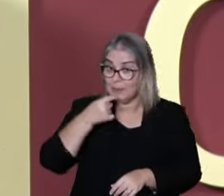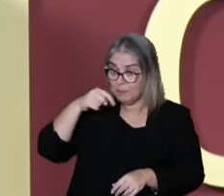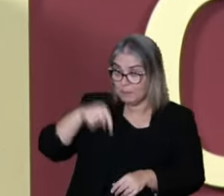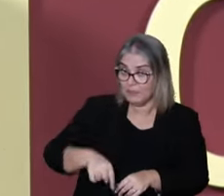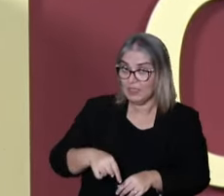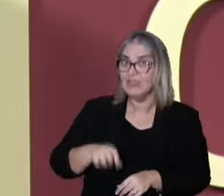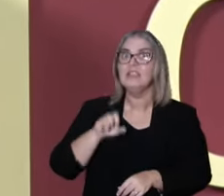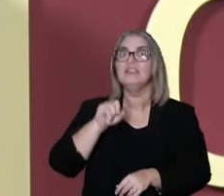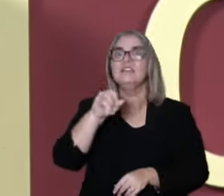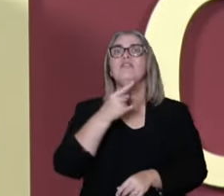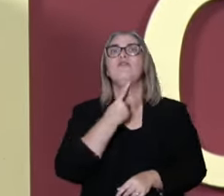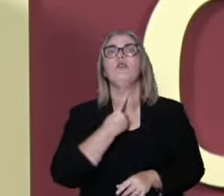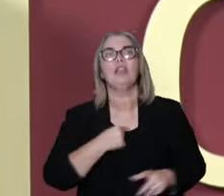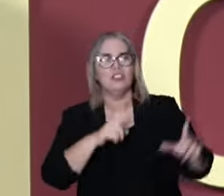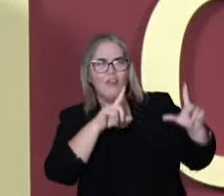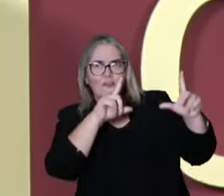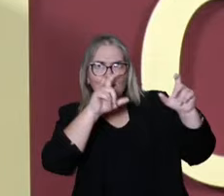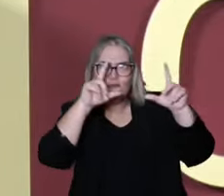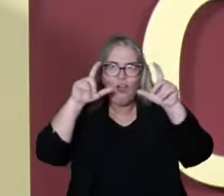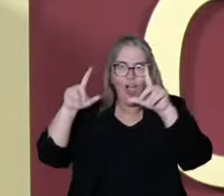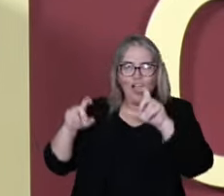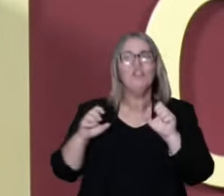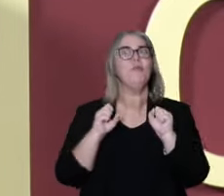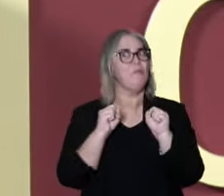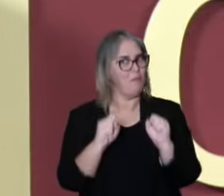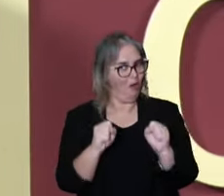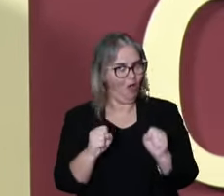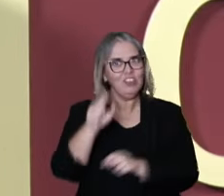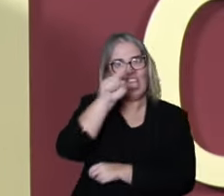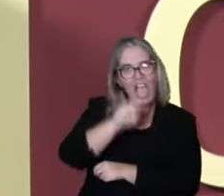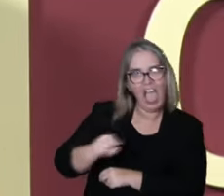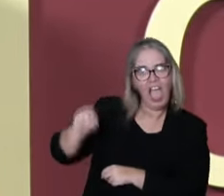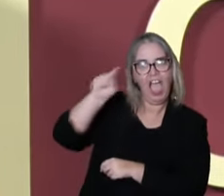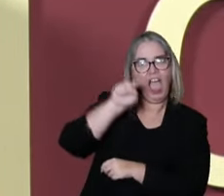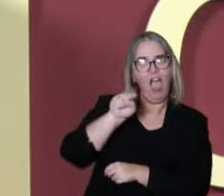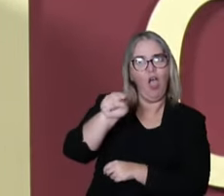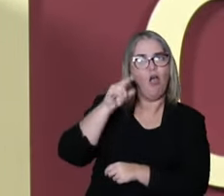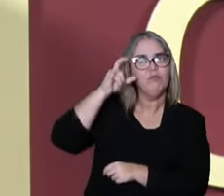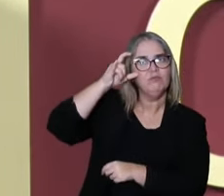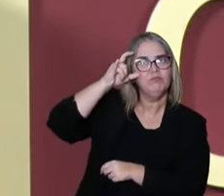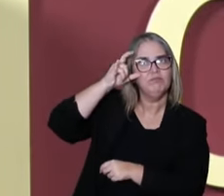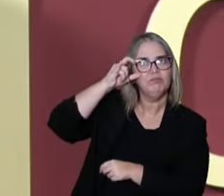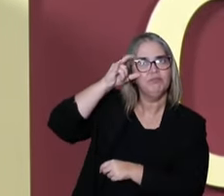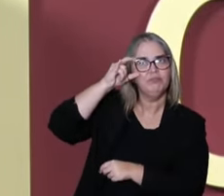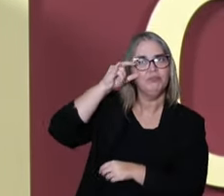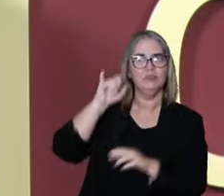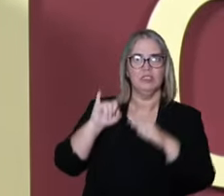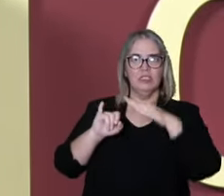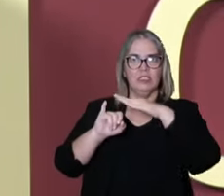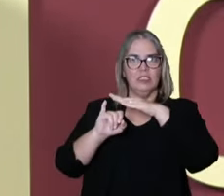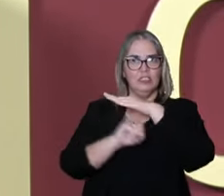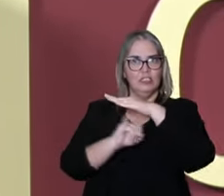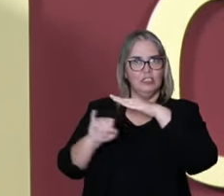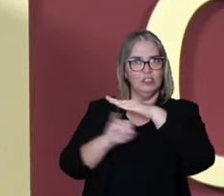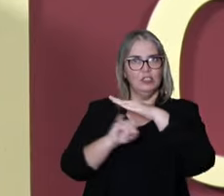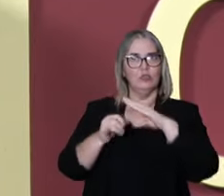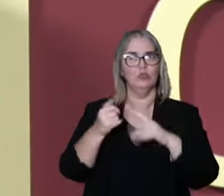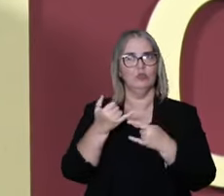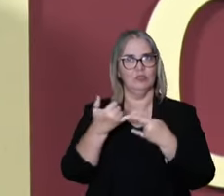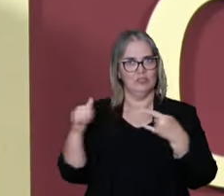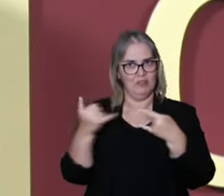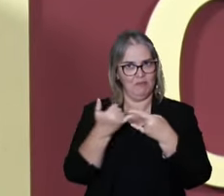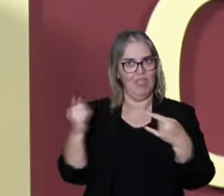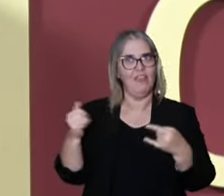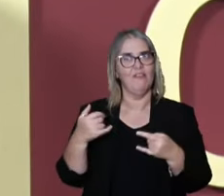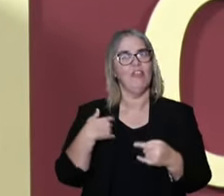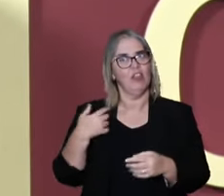And for you who are in Campinas, if you want to take pictures in the scenario, you can do that. Just use